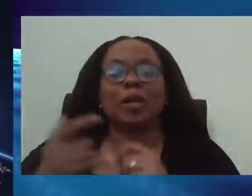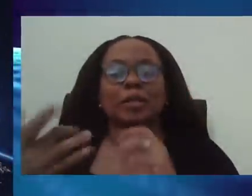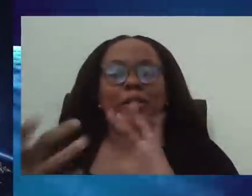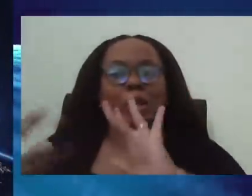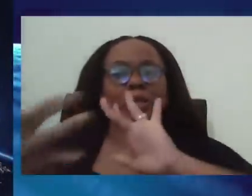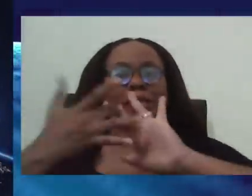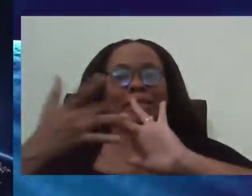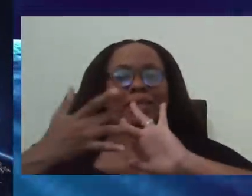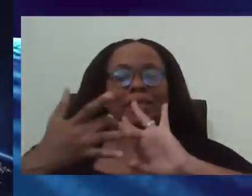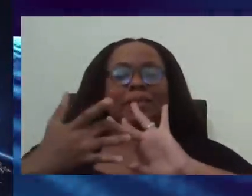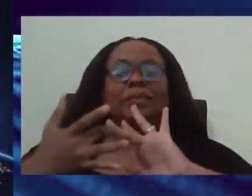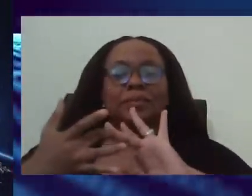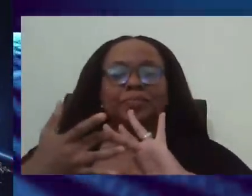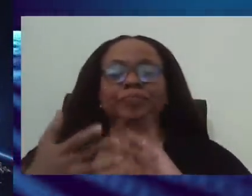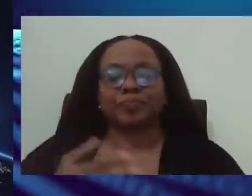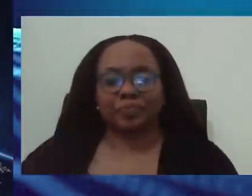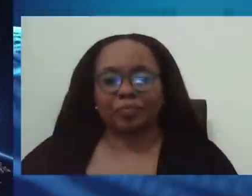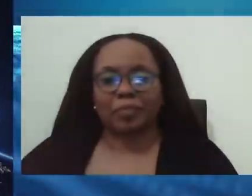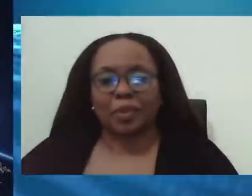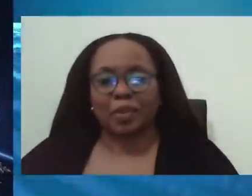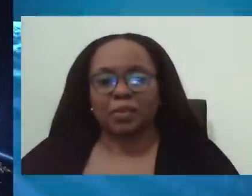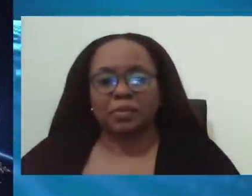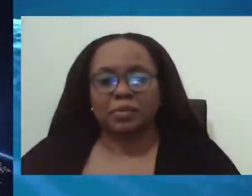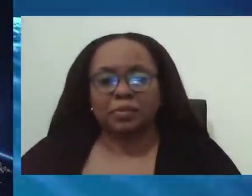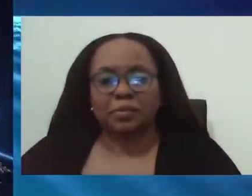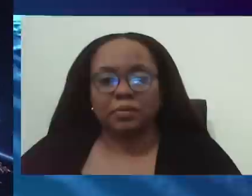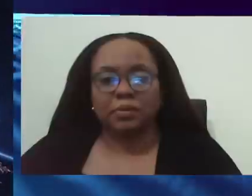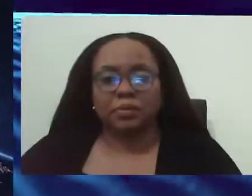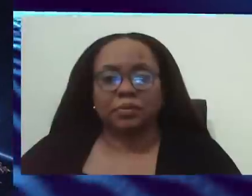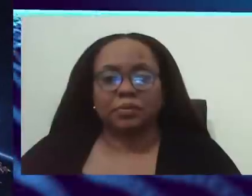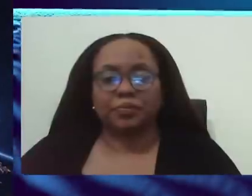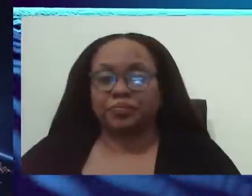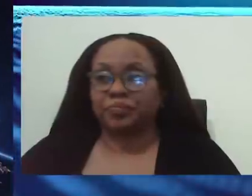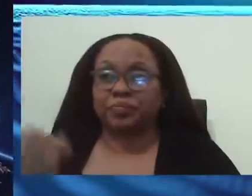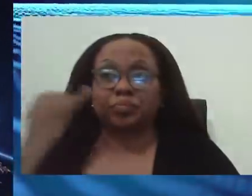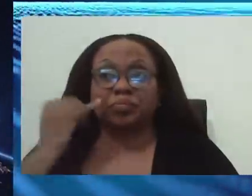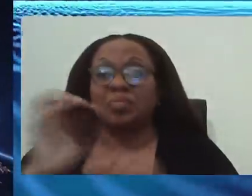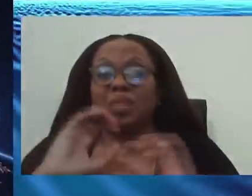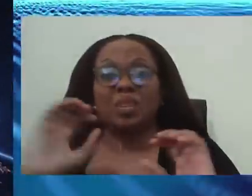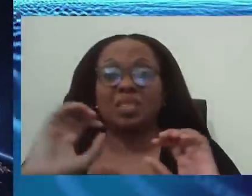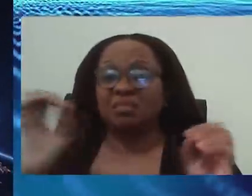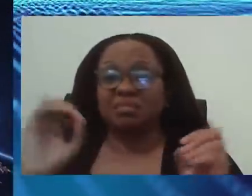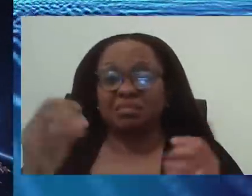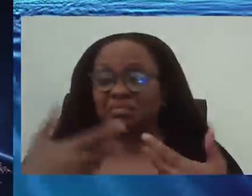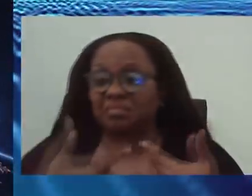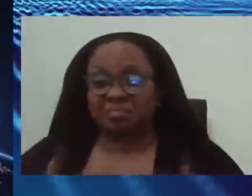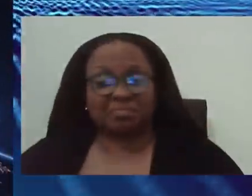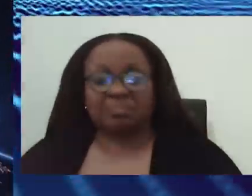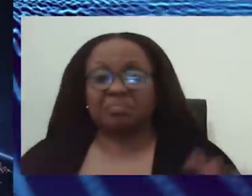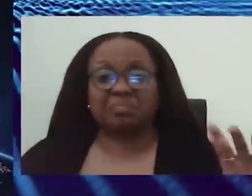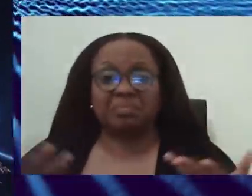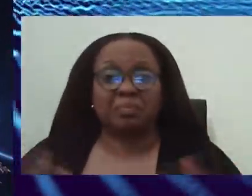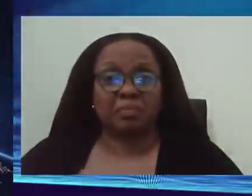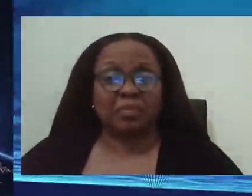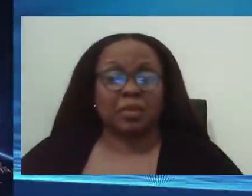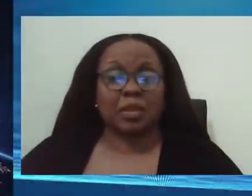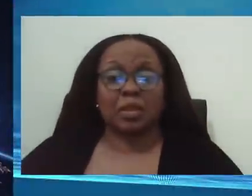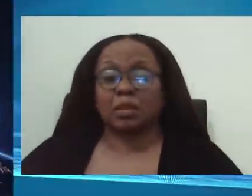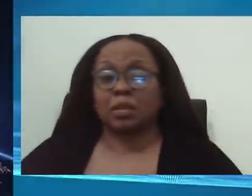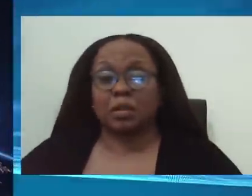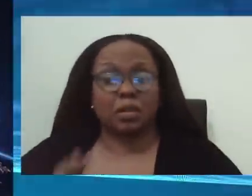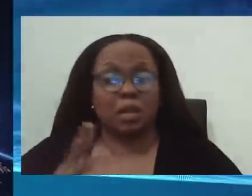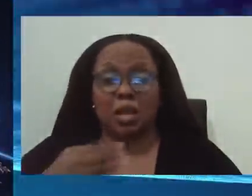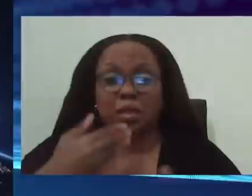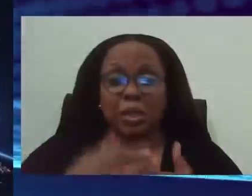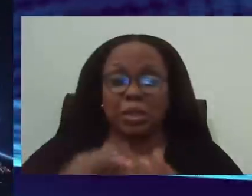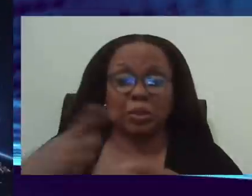because we know that certainly if you've been asymptomatic and you've had a very good clinical course up to this point, then